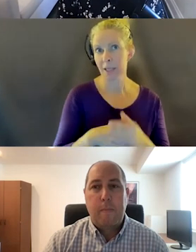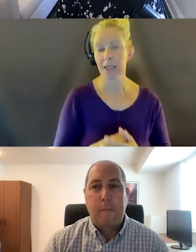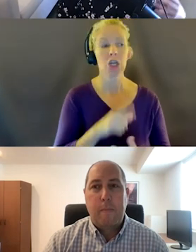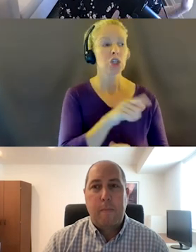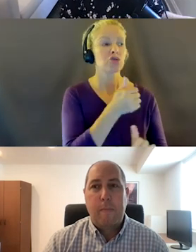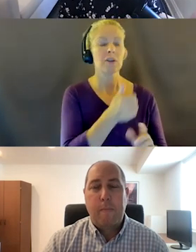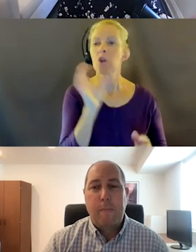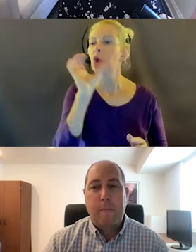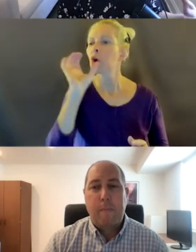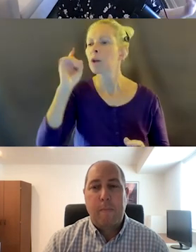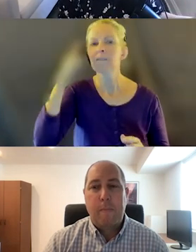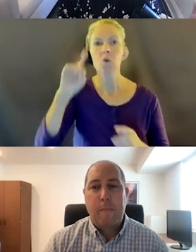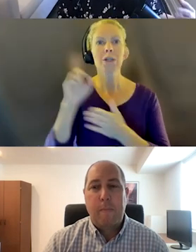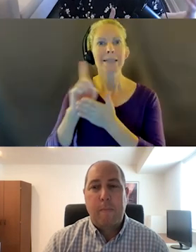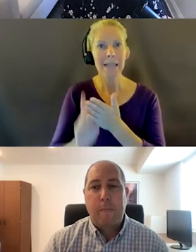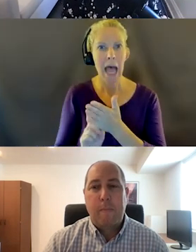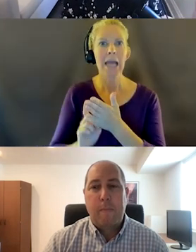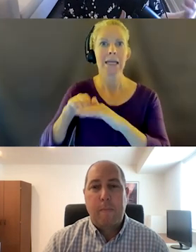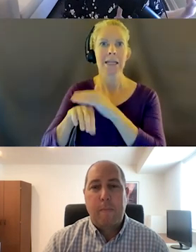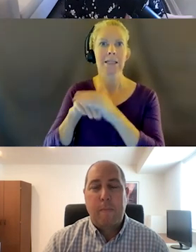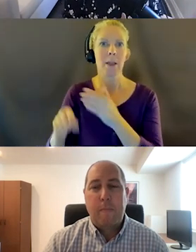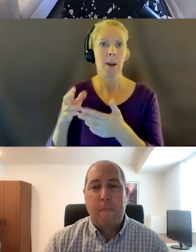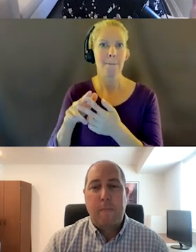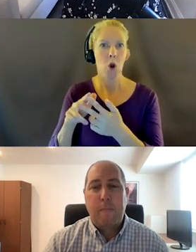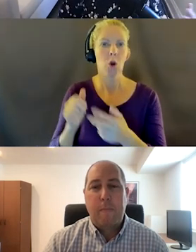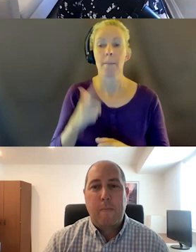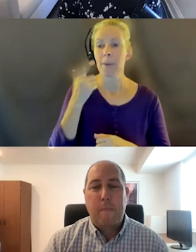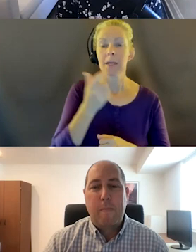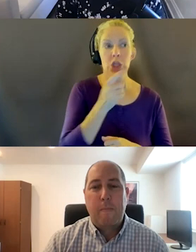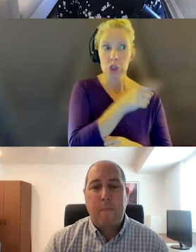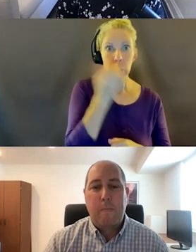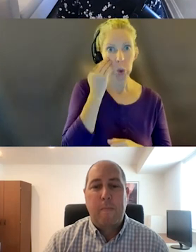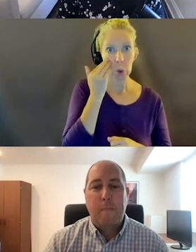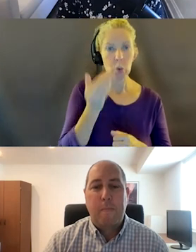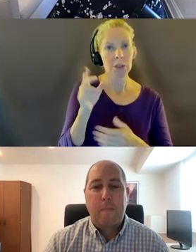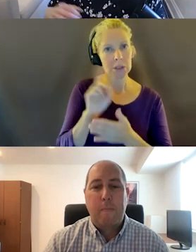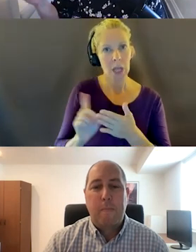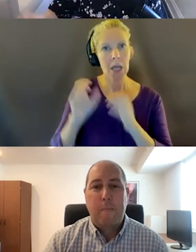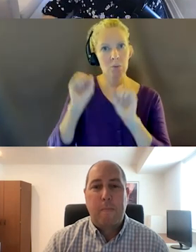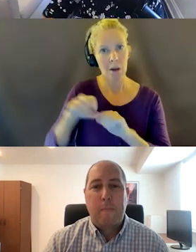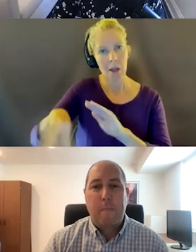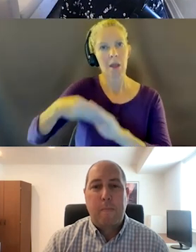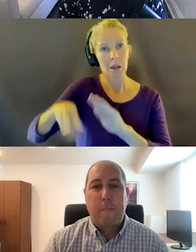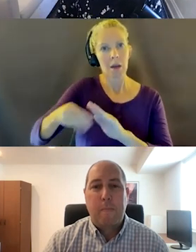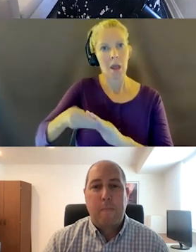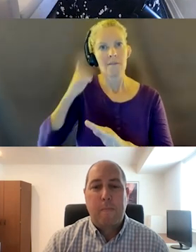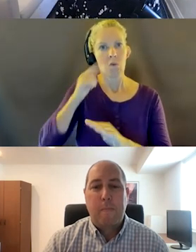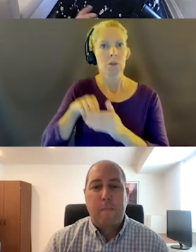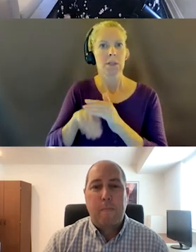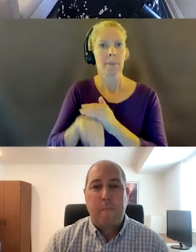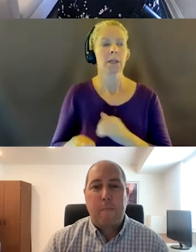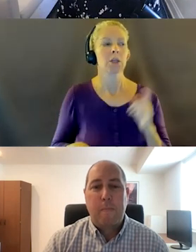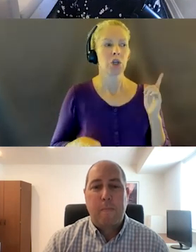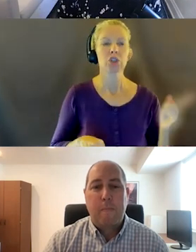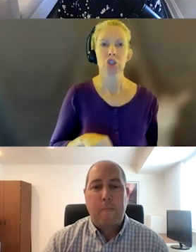partner in the design space because she knew that there were a lot of things that we can handle in design. And so, she kind of took me under her wing and